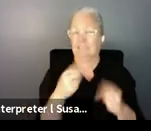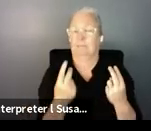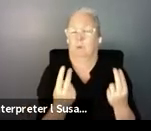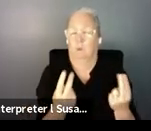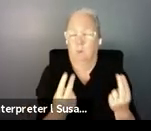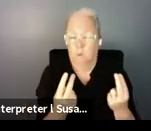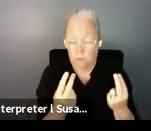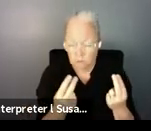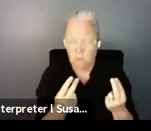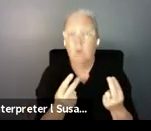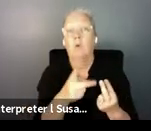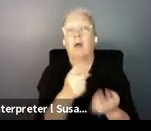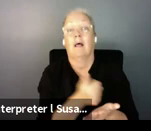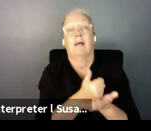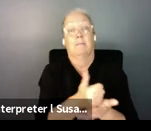new resources.